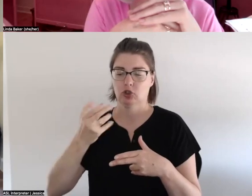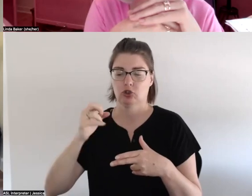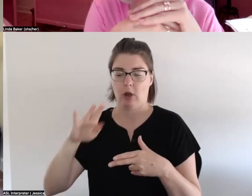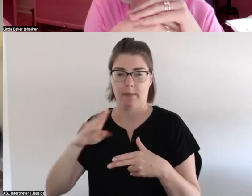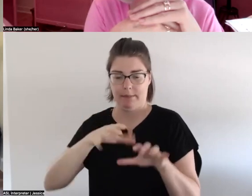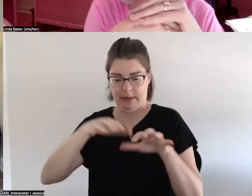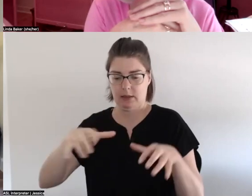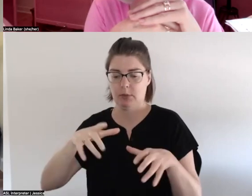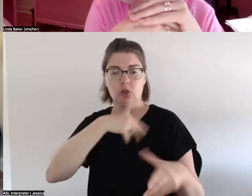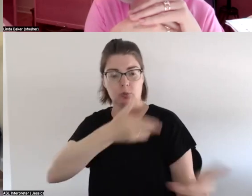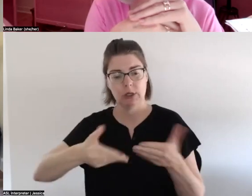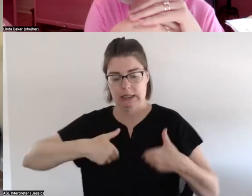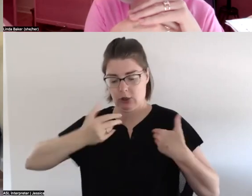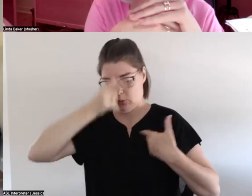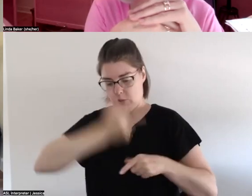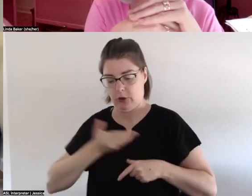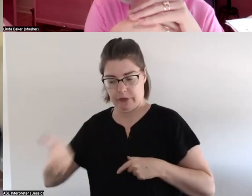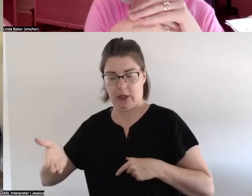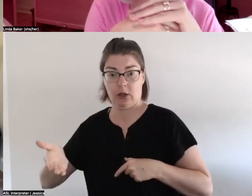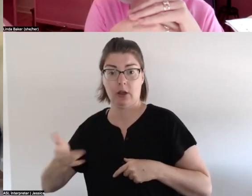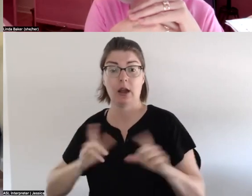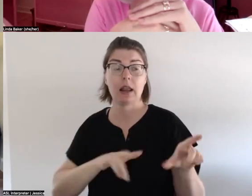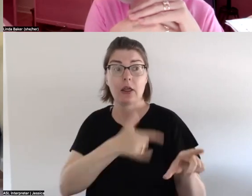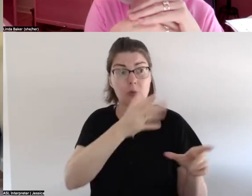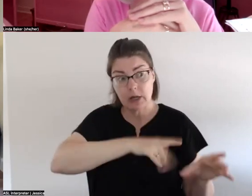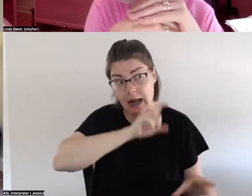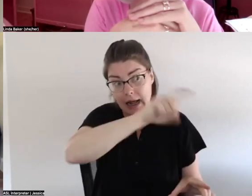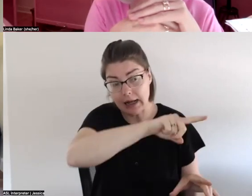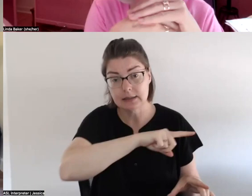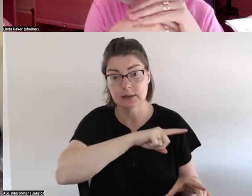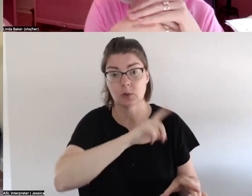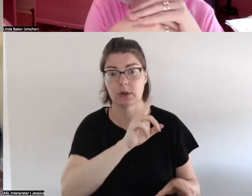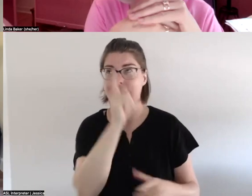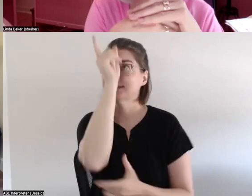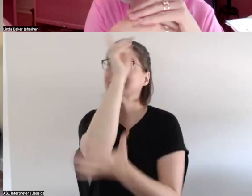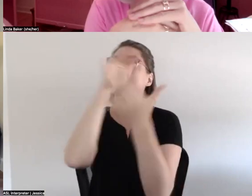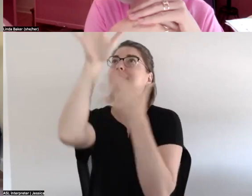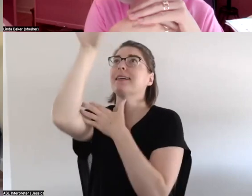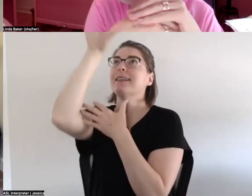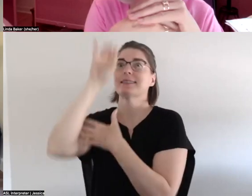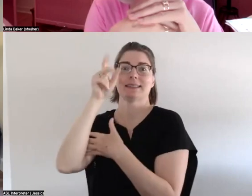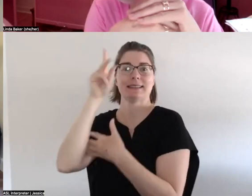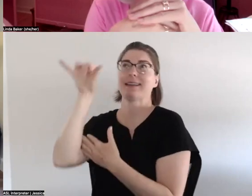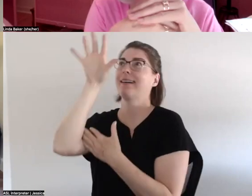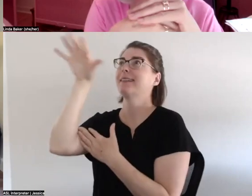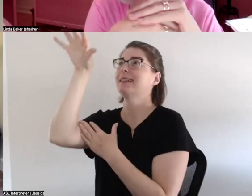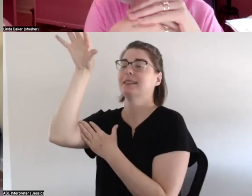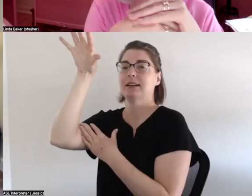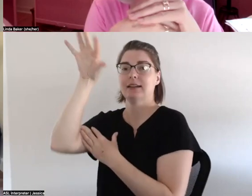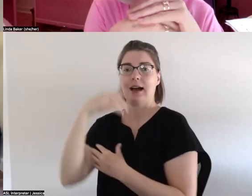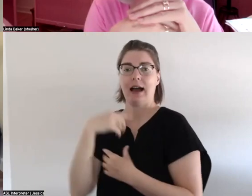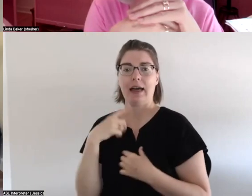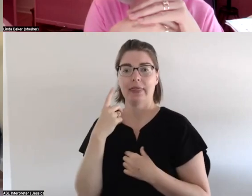take him another person i asked and they said the sky i think it's that we don't